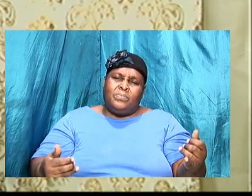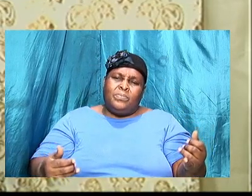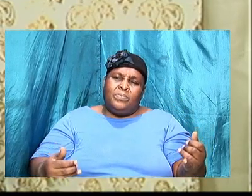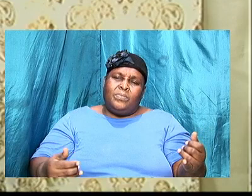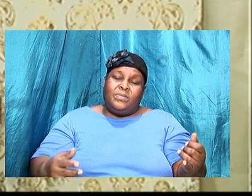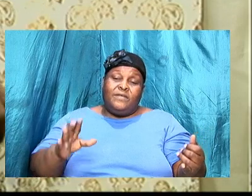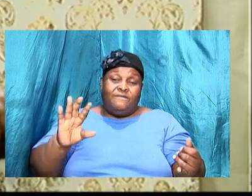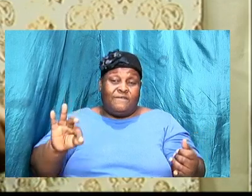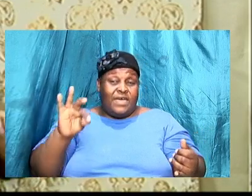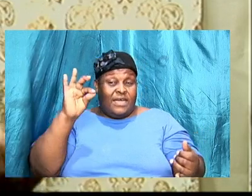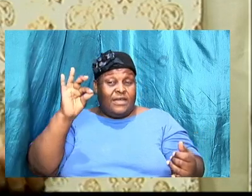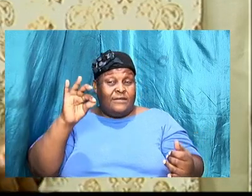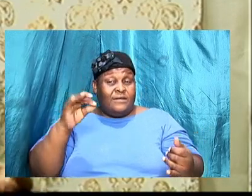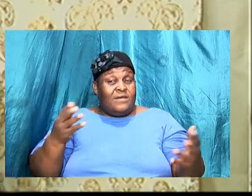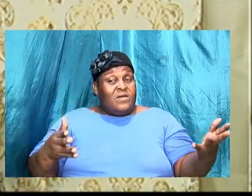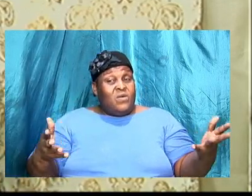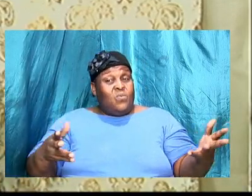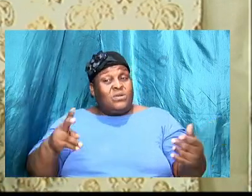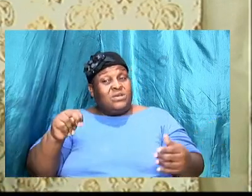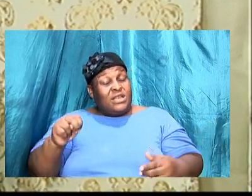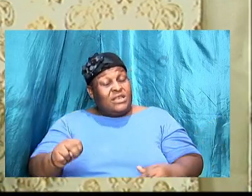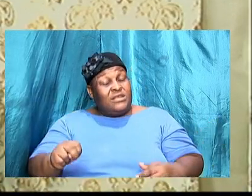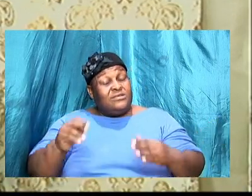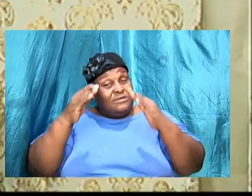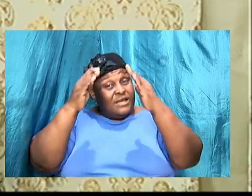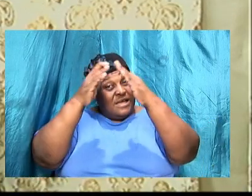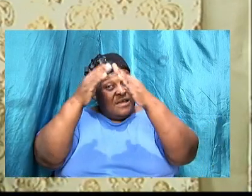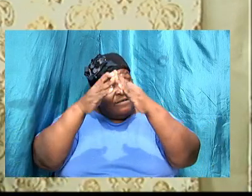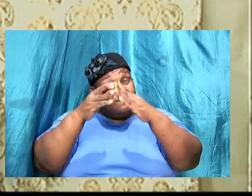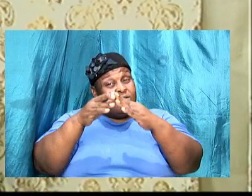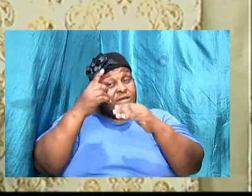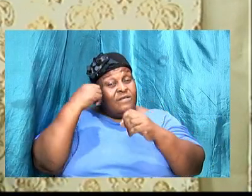find out what is it that you need to have in order to get the house